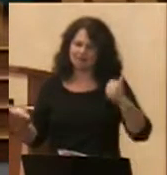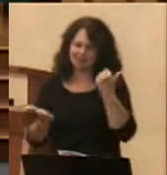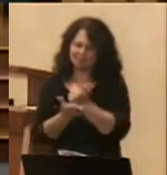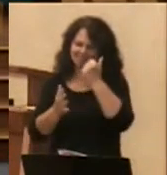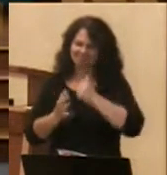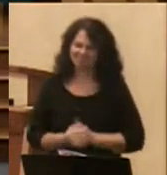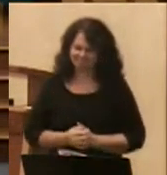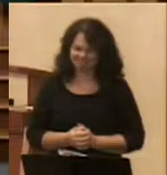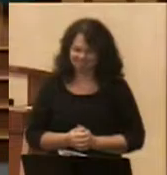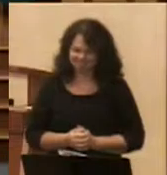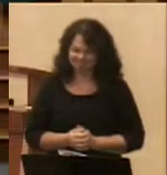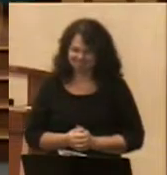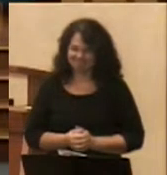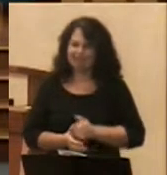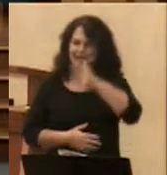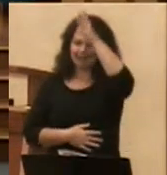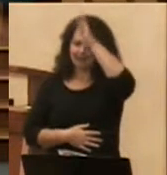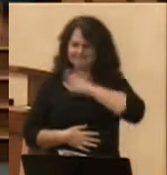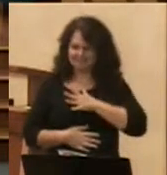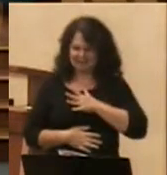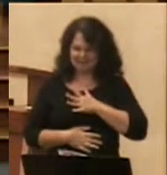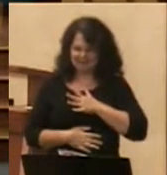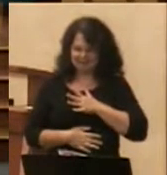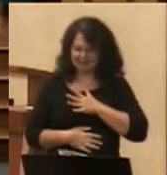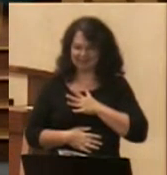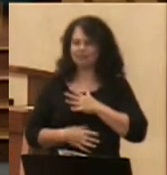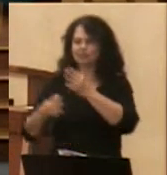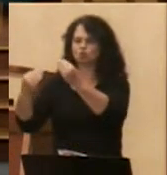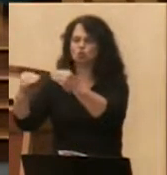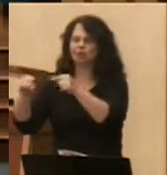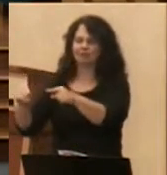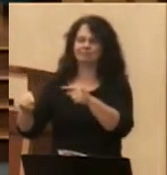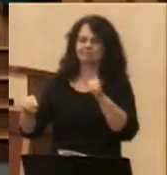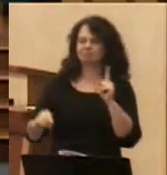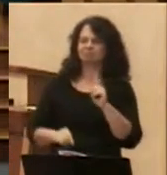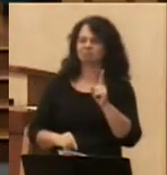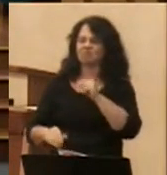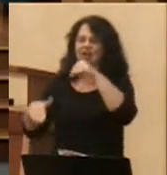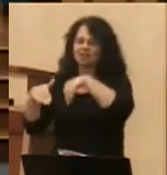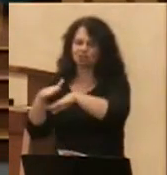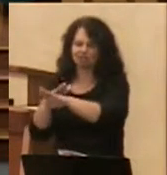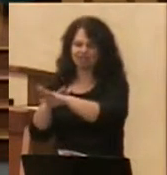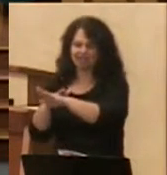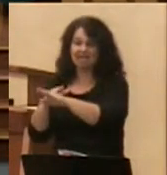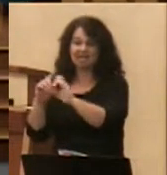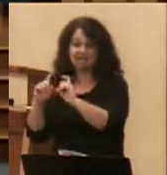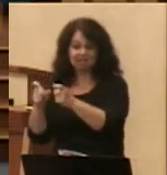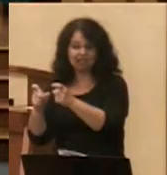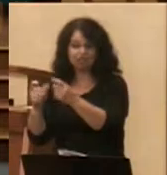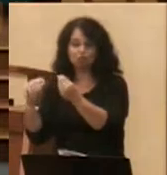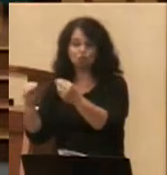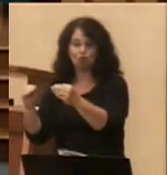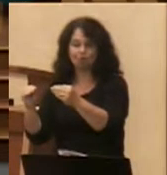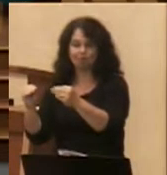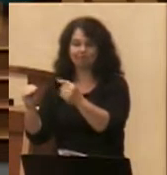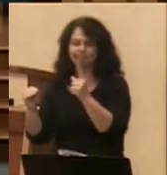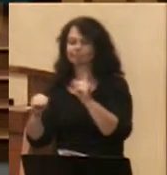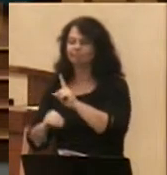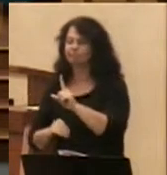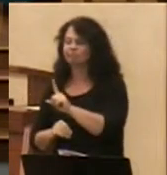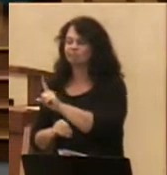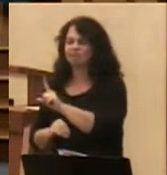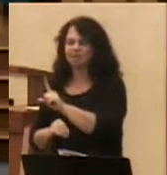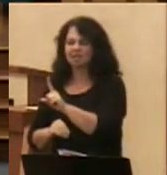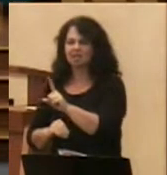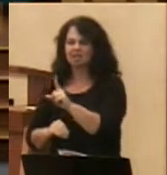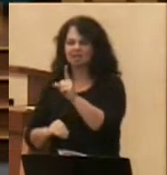A man walked into a gift store that sold religious items and very near the cash register there was a display of crosses